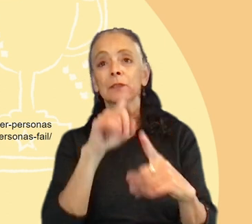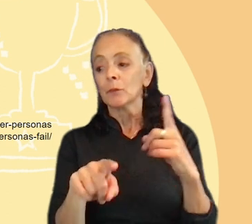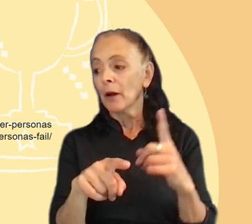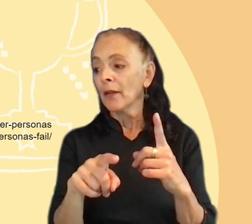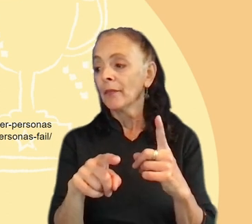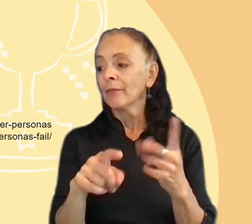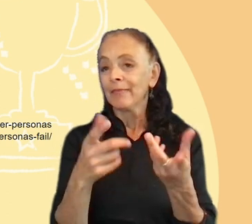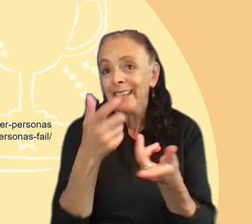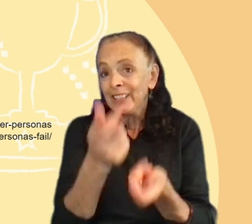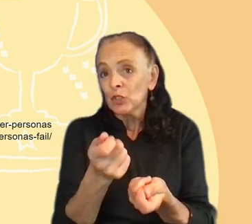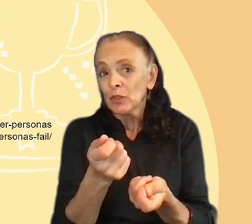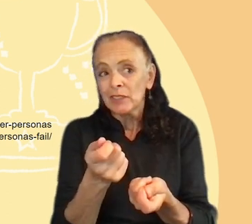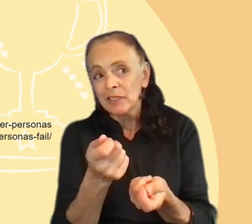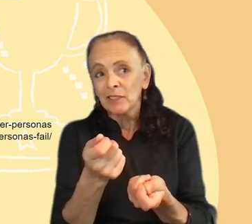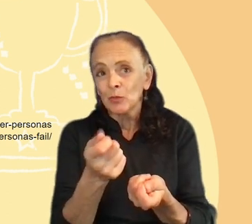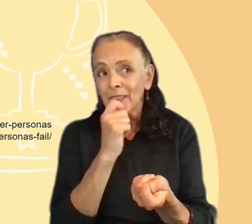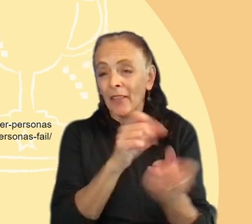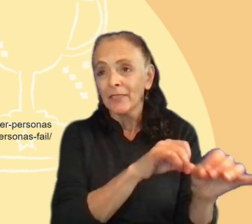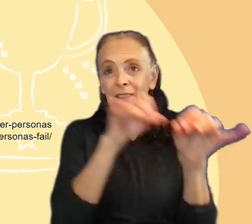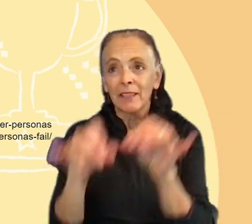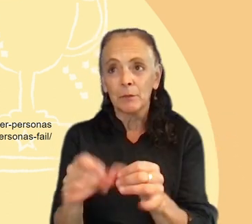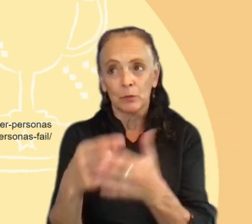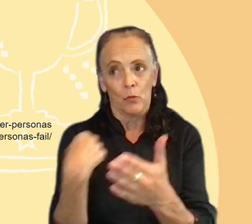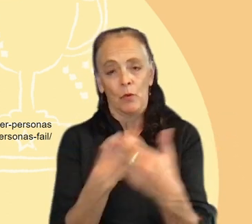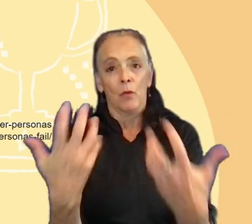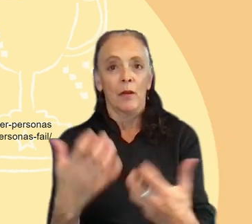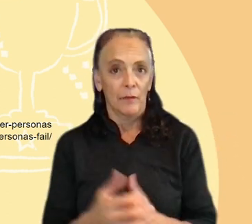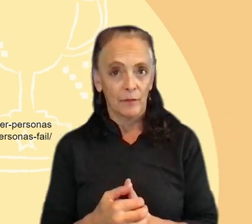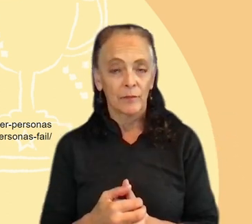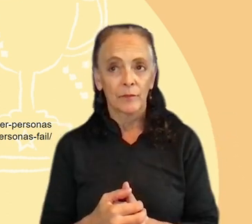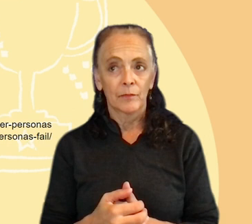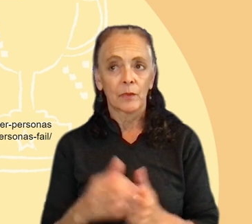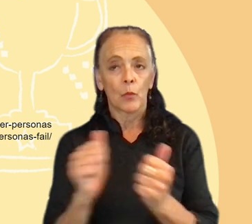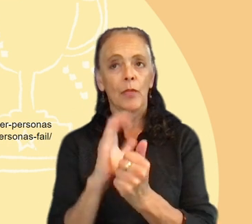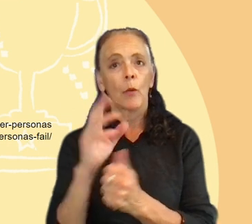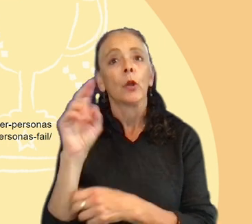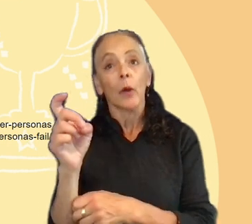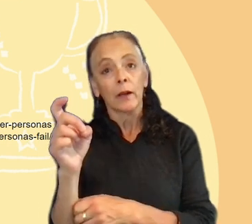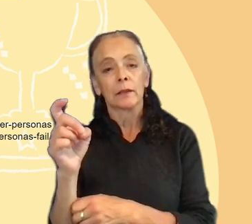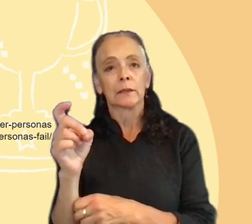profiles, they were not the same that we were seeking with the UX persona.